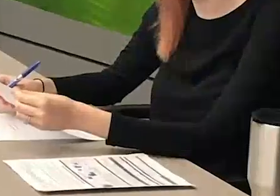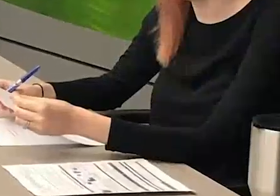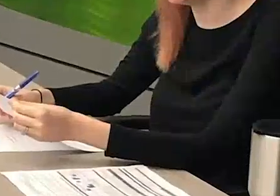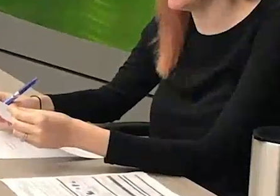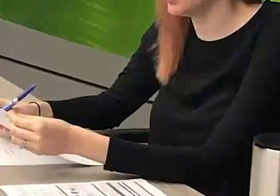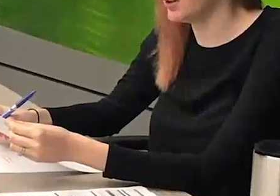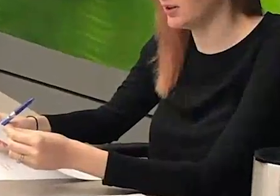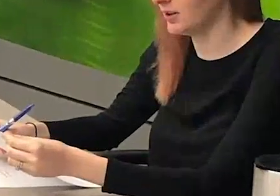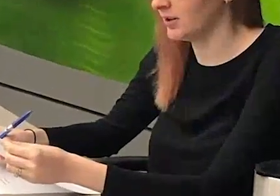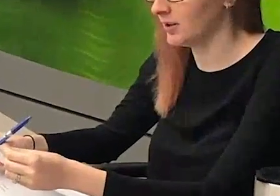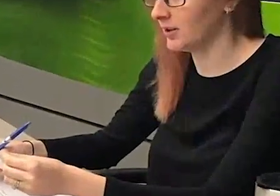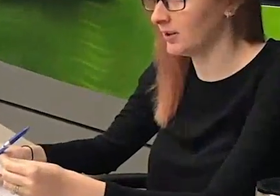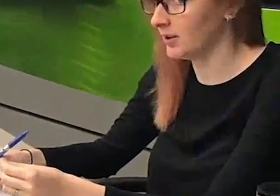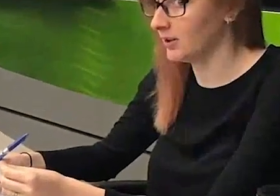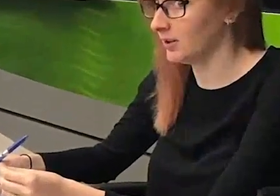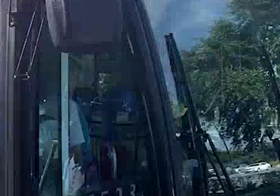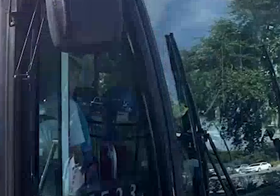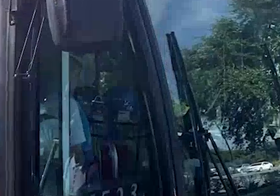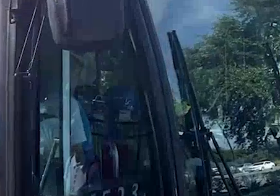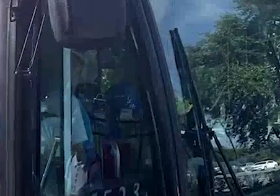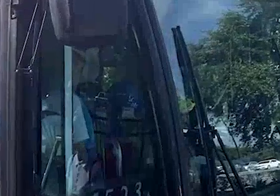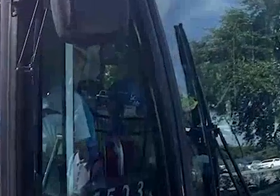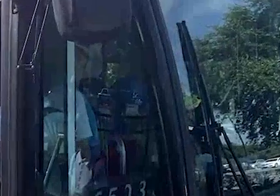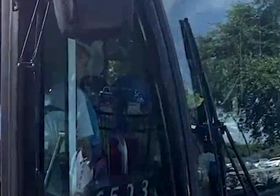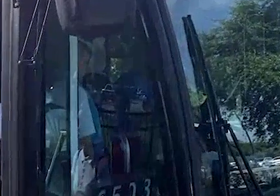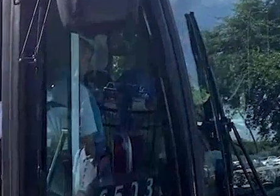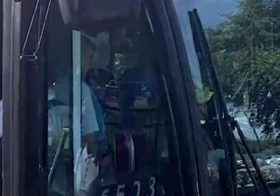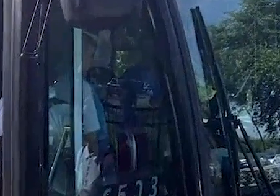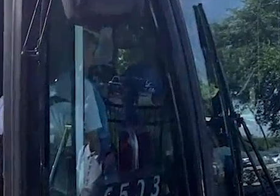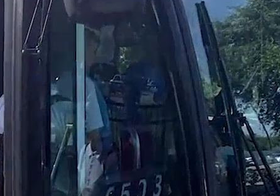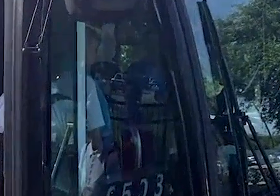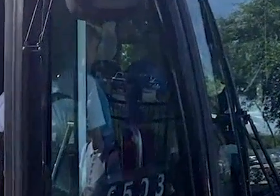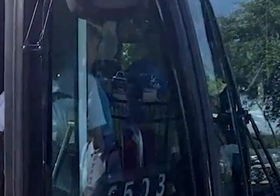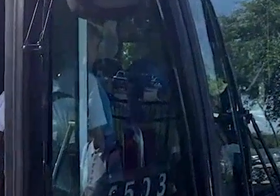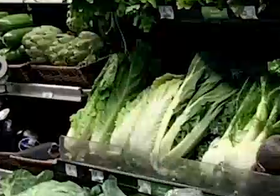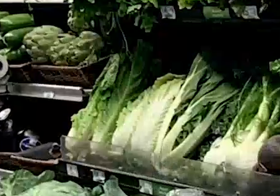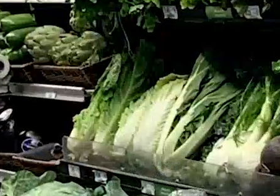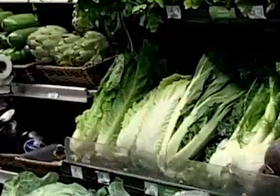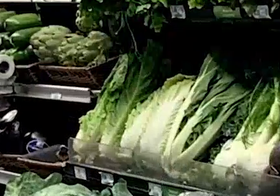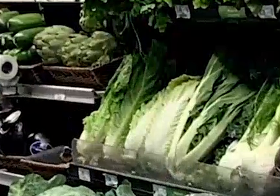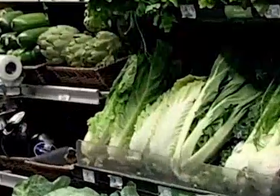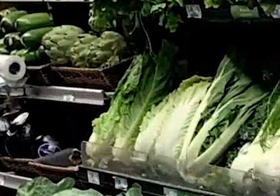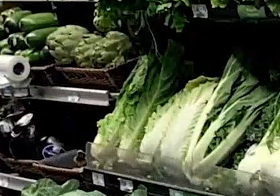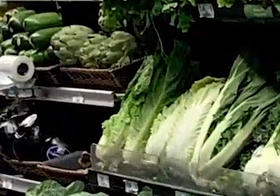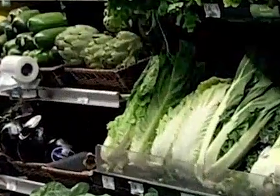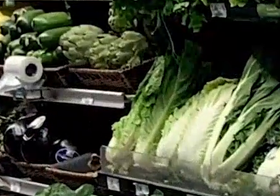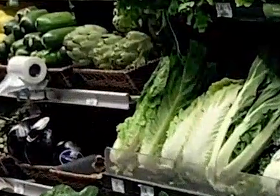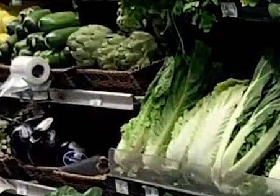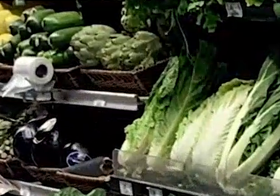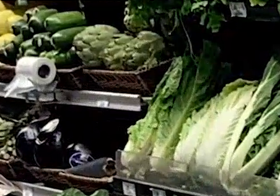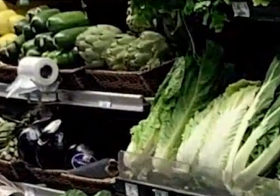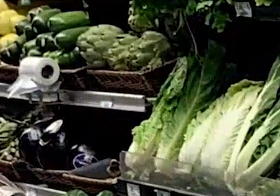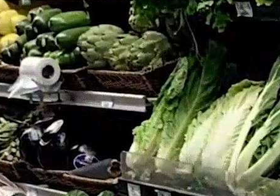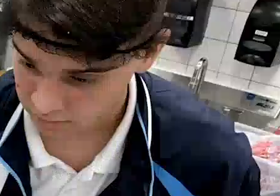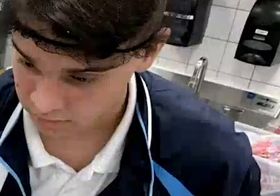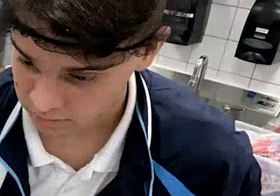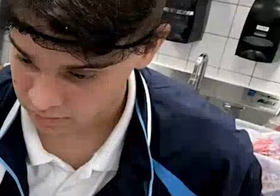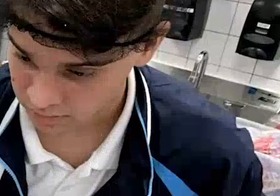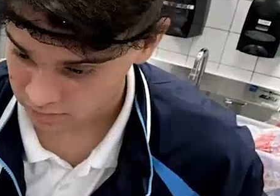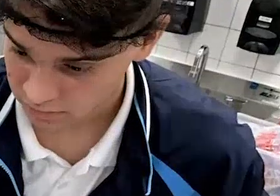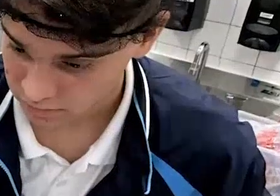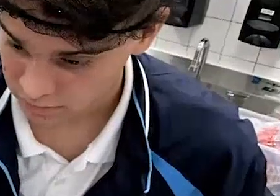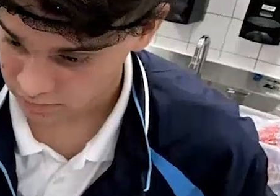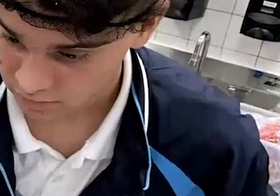elements targeted to support transition into a post-secondary education, vocational training, or